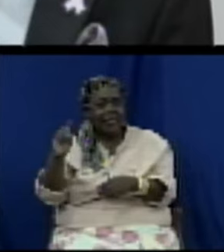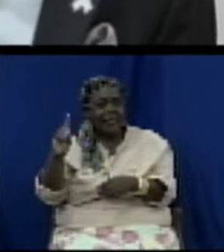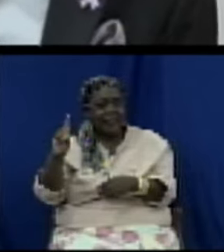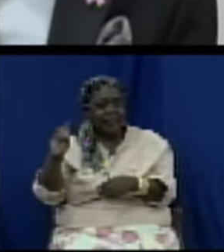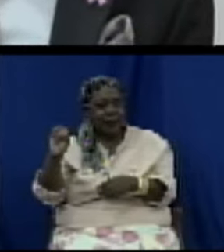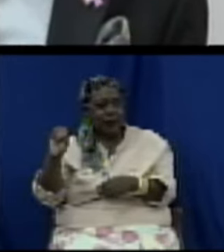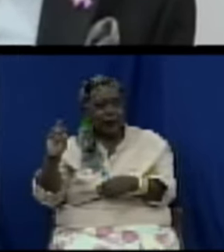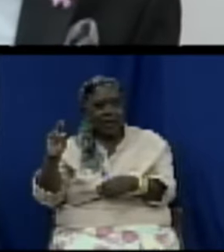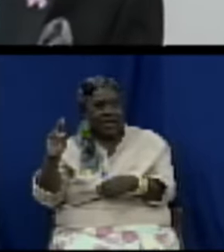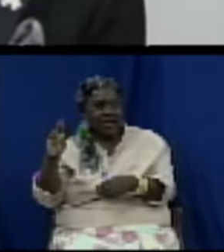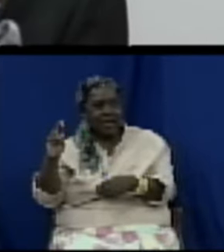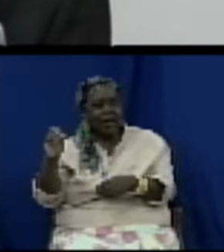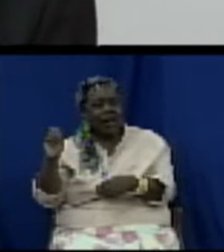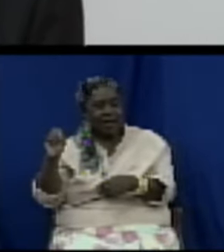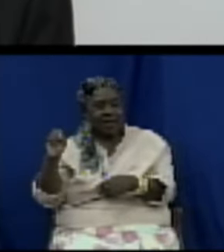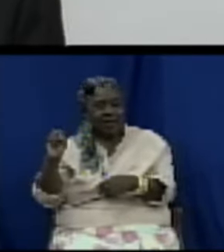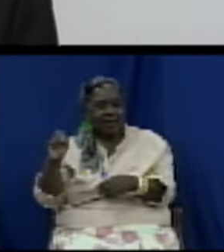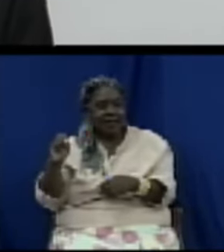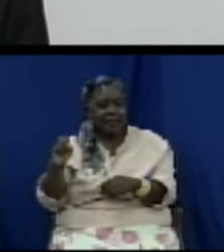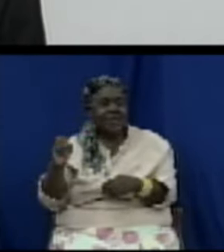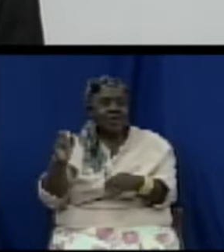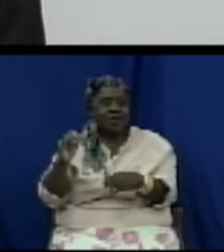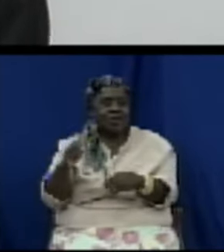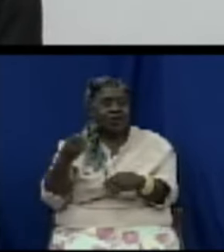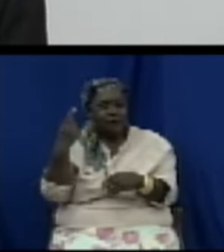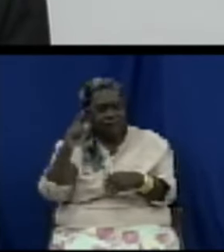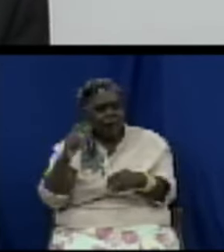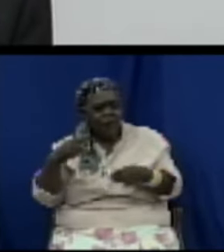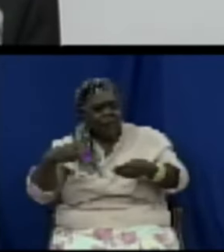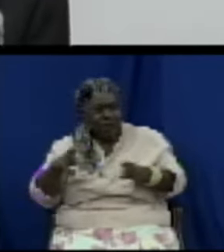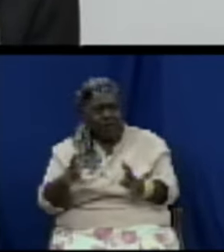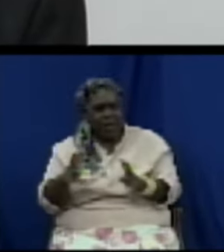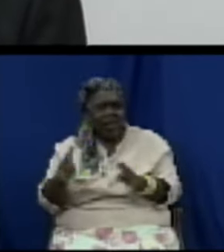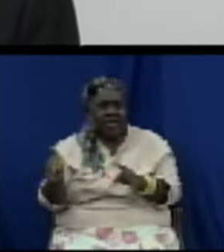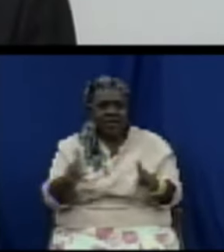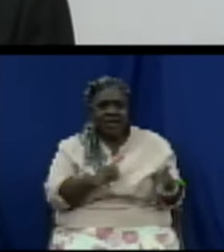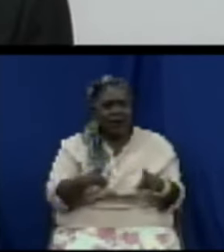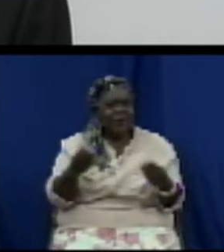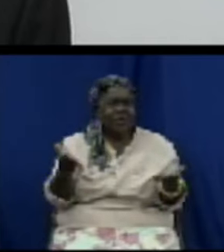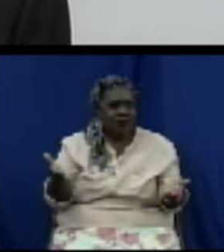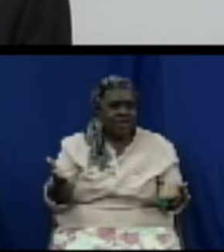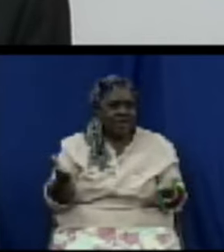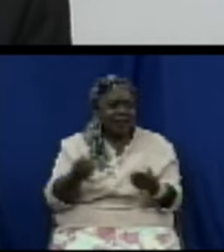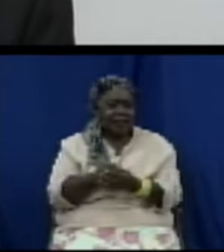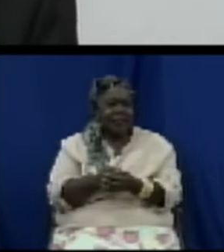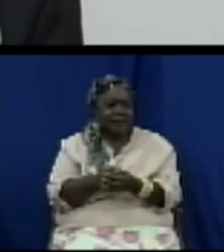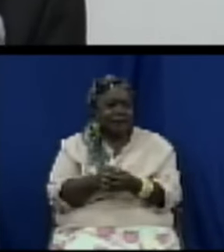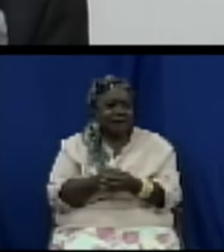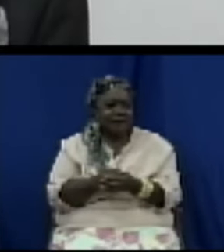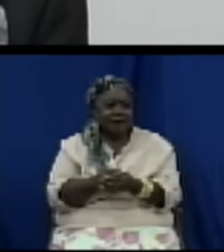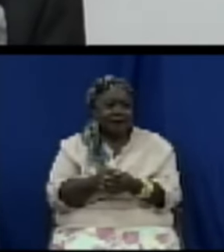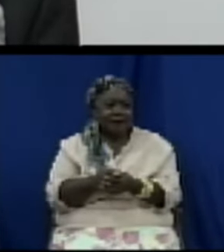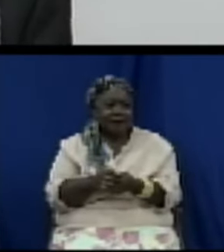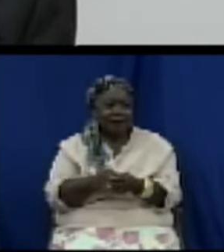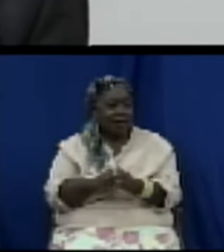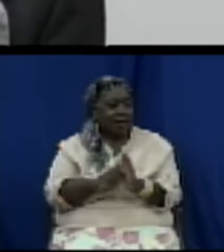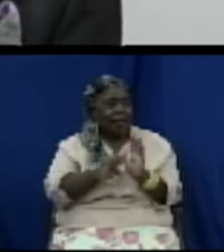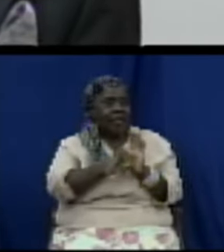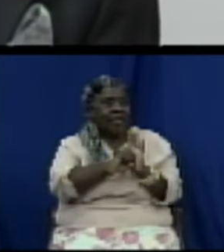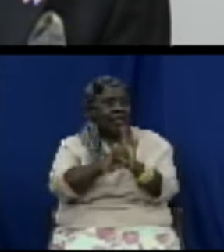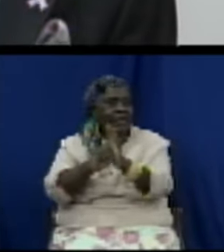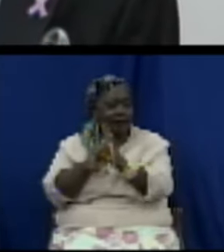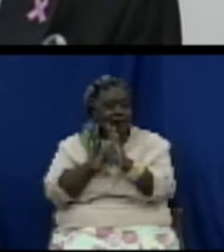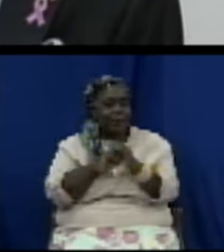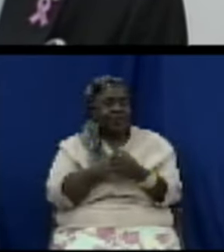in relation to goods sold or services provided for example a